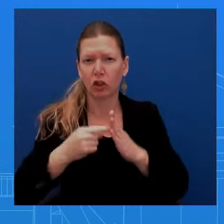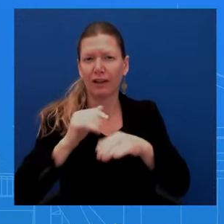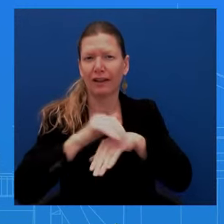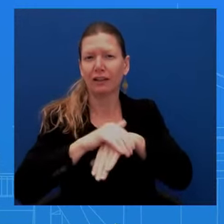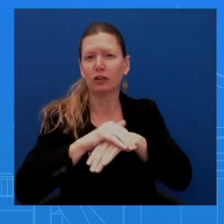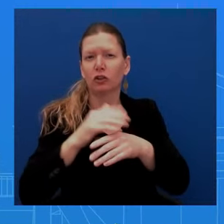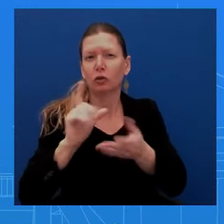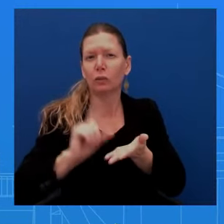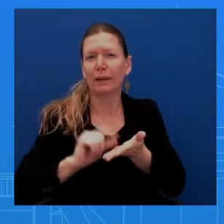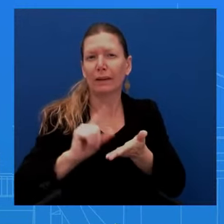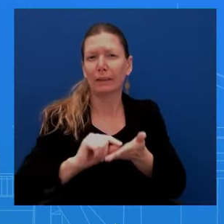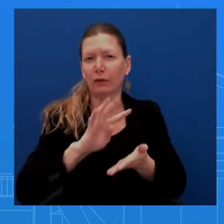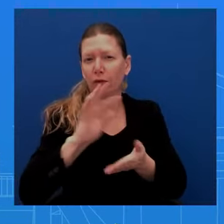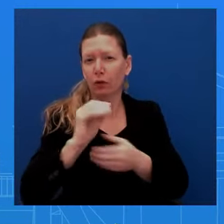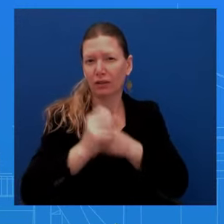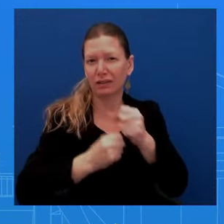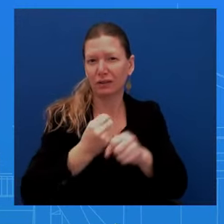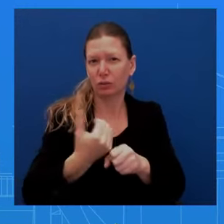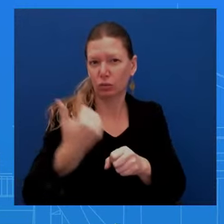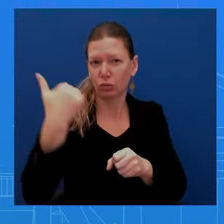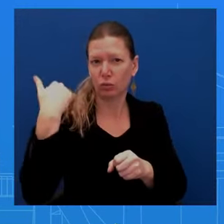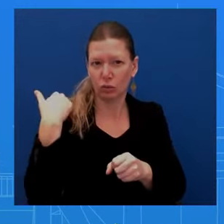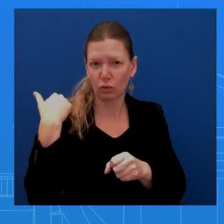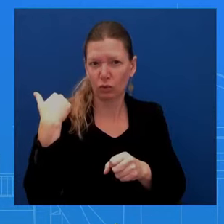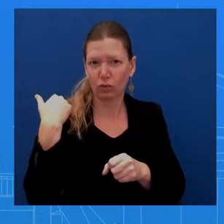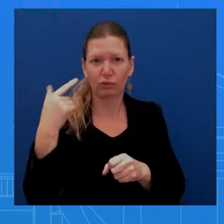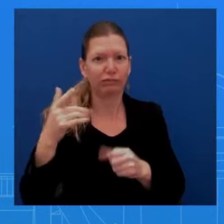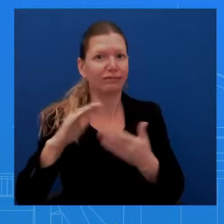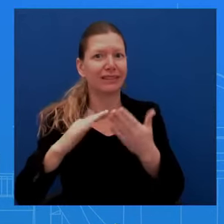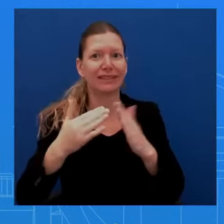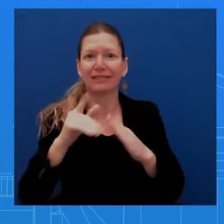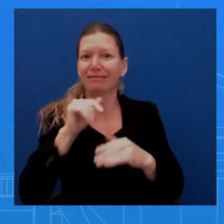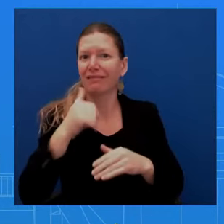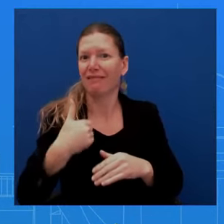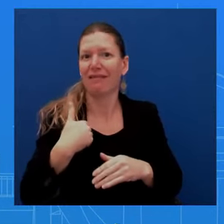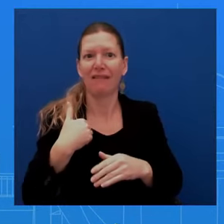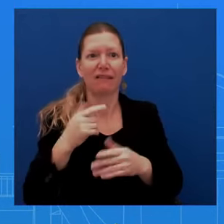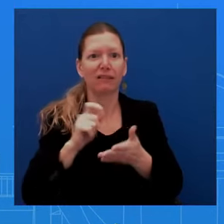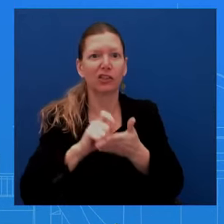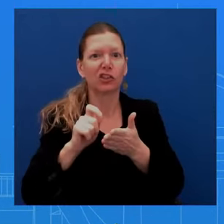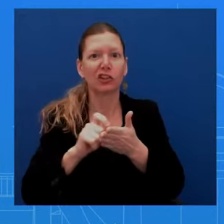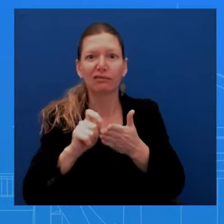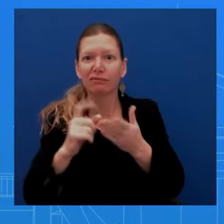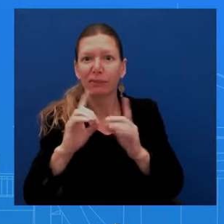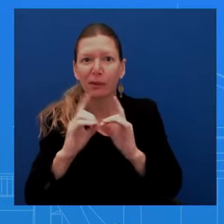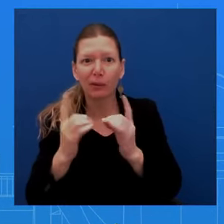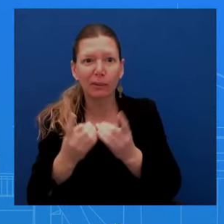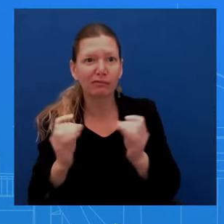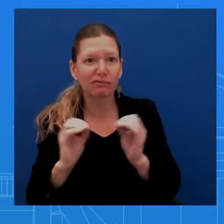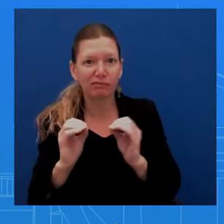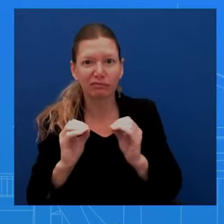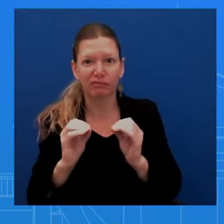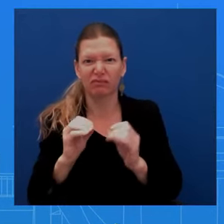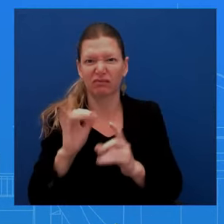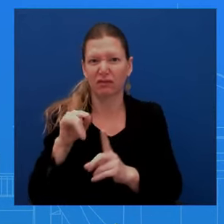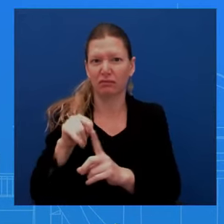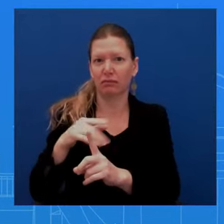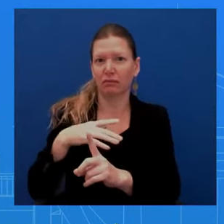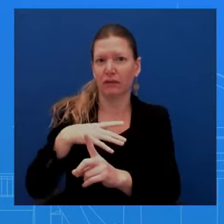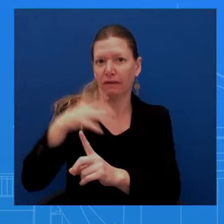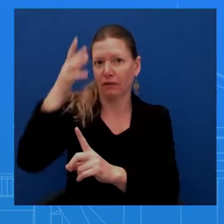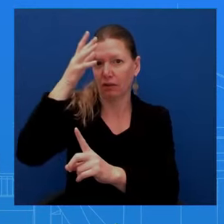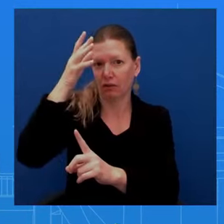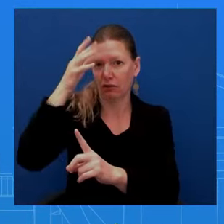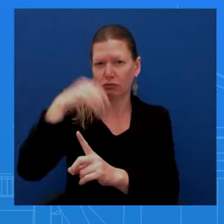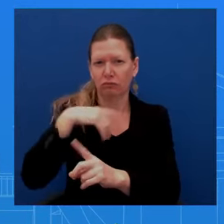And he was my father. This question, uh, and I hope you like this question because he sent me to a Christian school